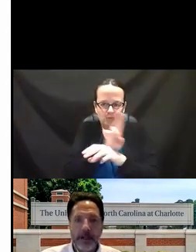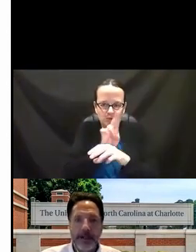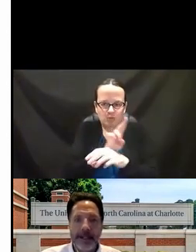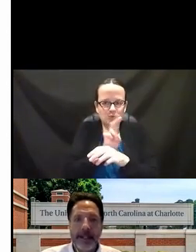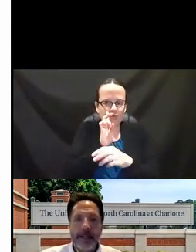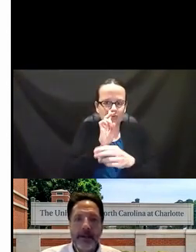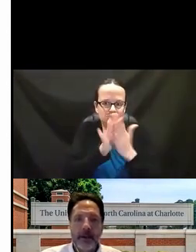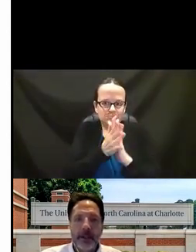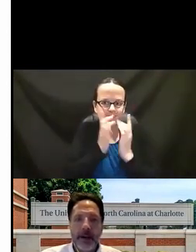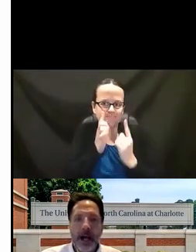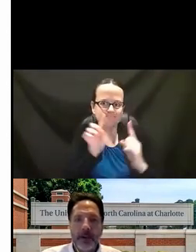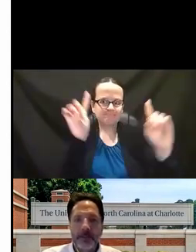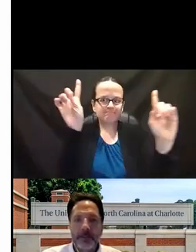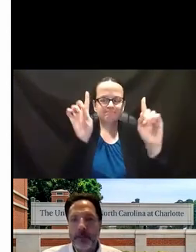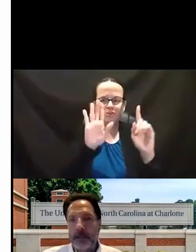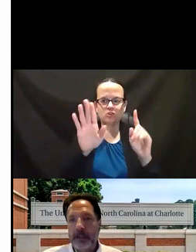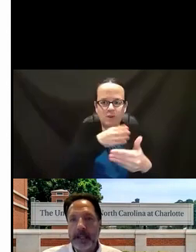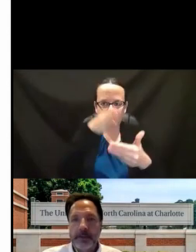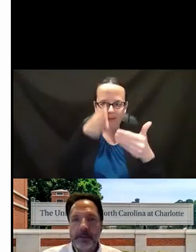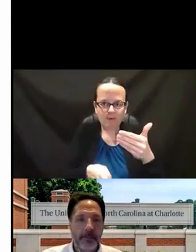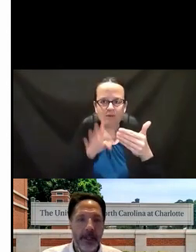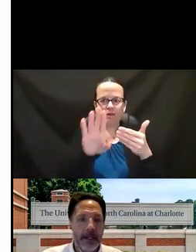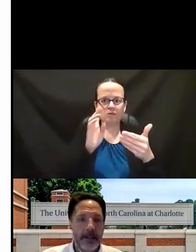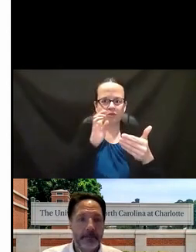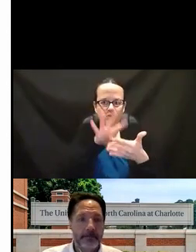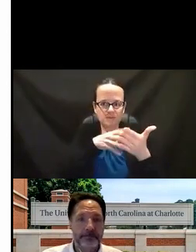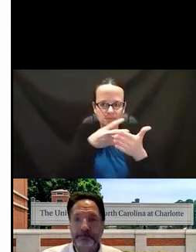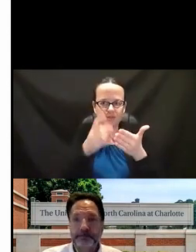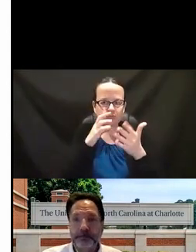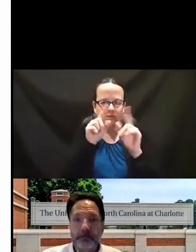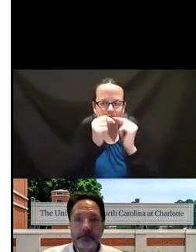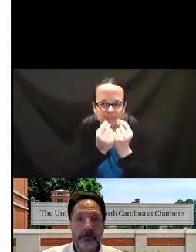your, not only your outcomes, but your regularly scheduled team meetings.